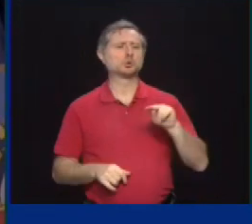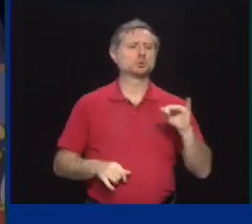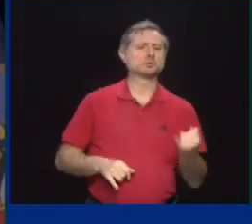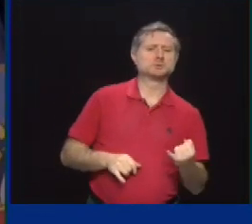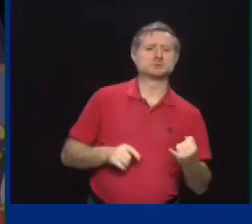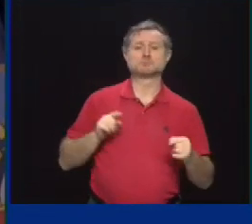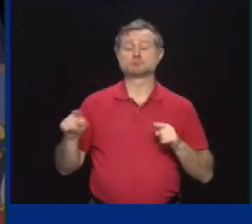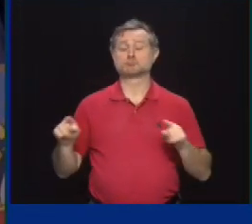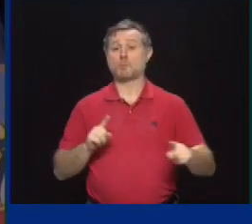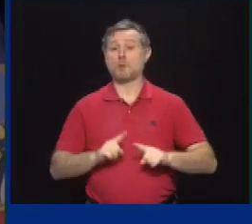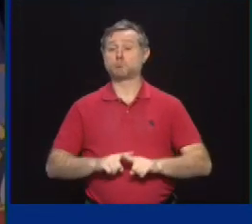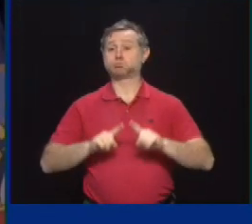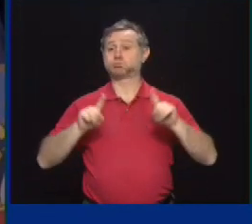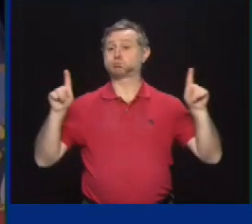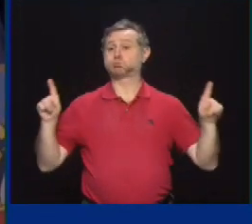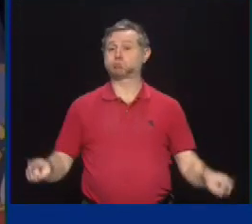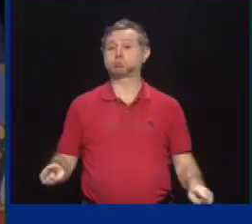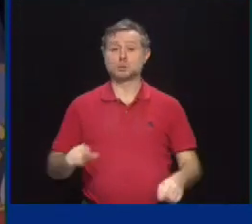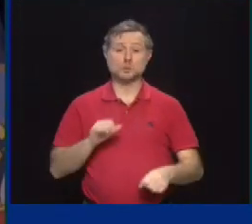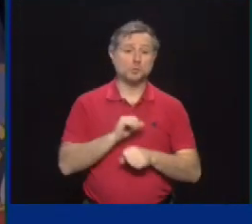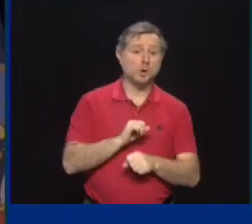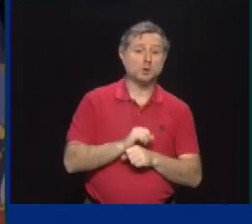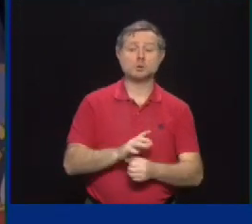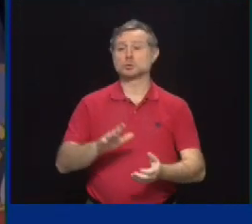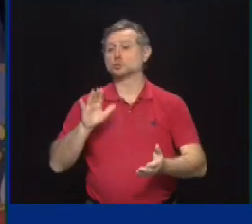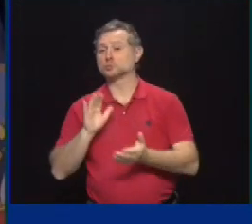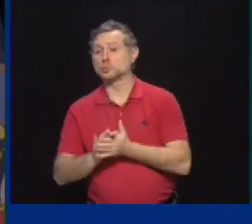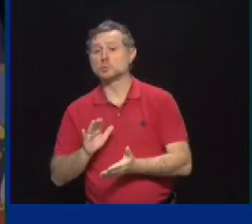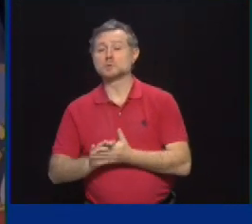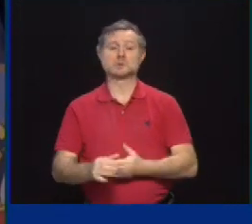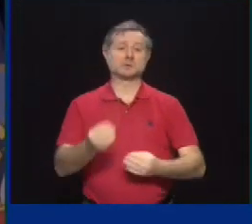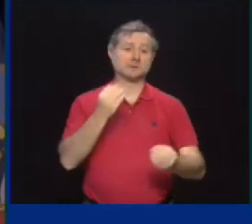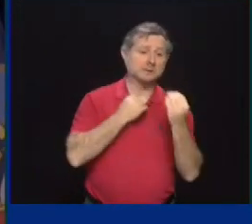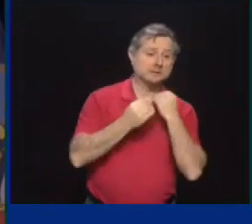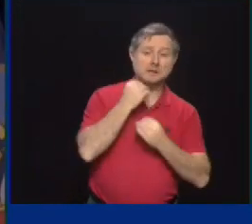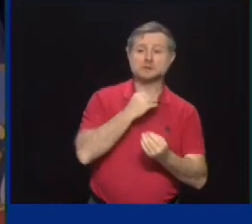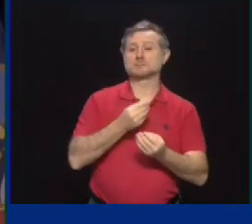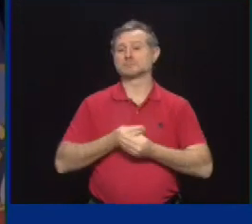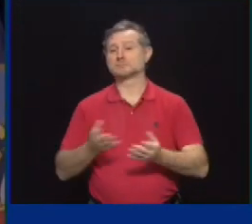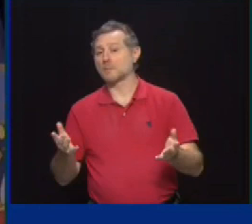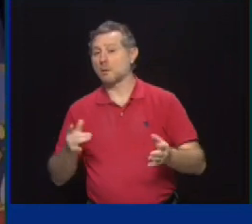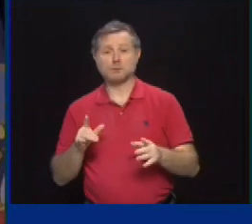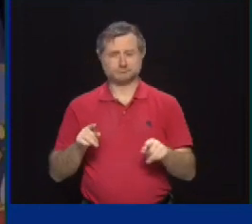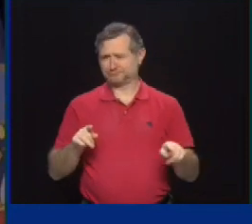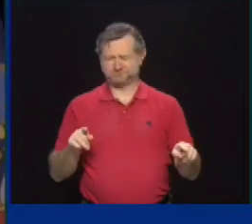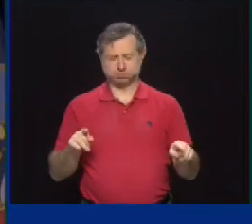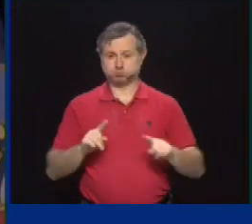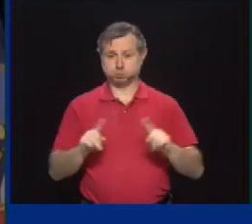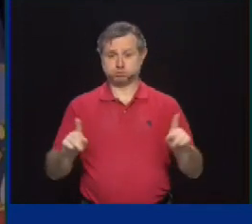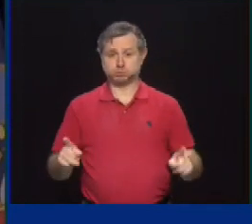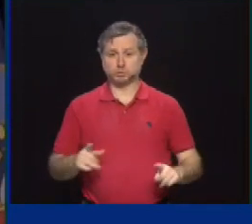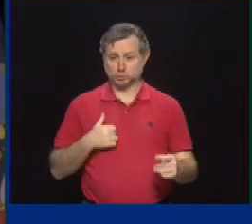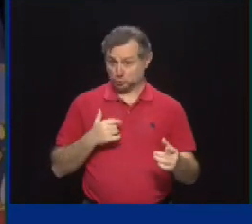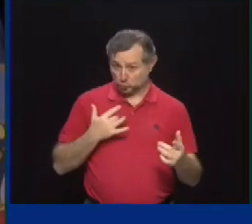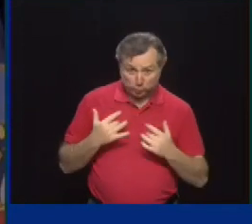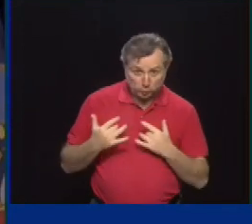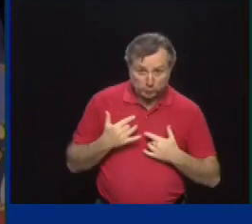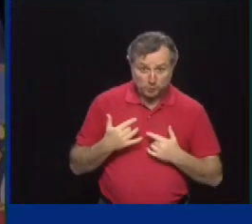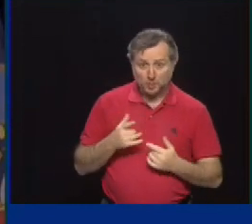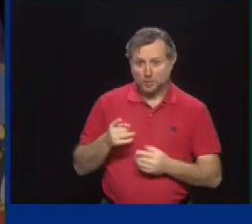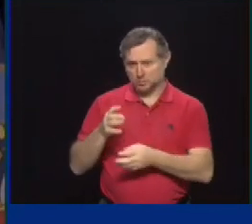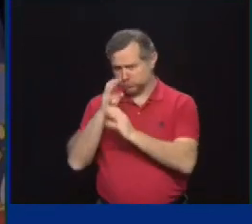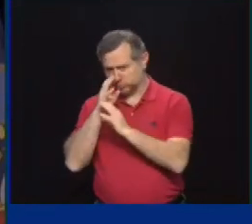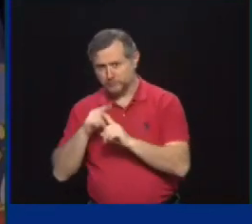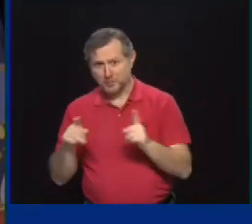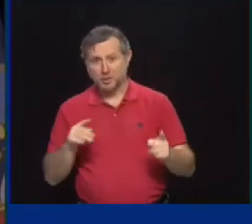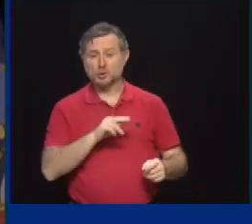schools, dining. Does that at all concern you that, you know, there's such strict regulations here, but New Jersey is almost a